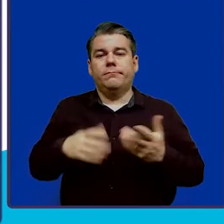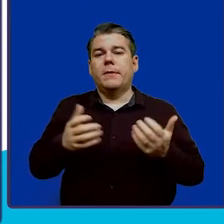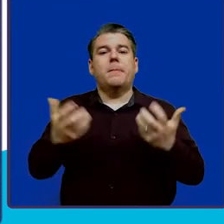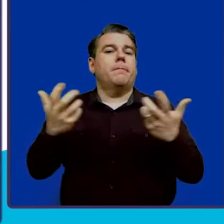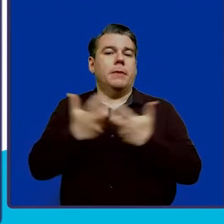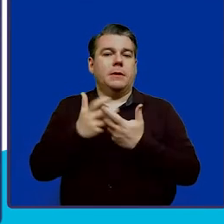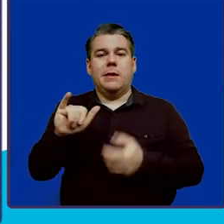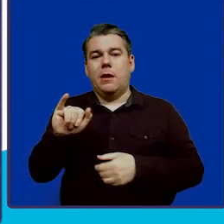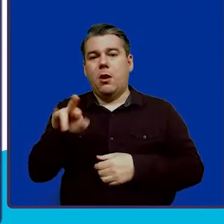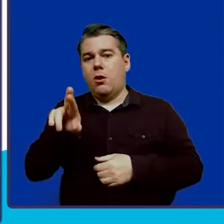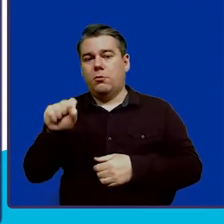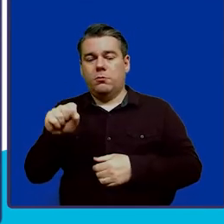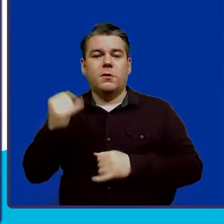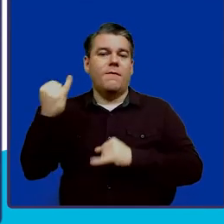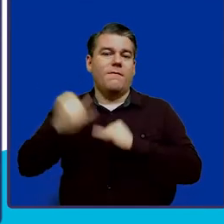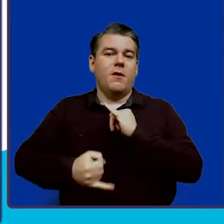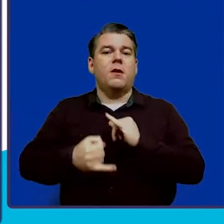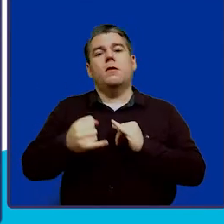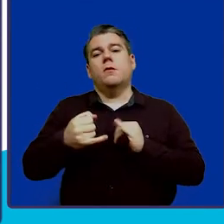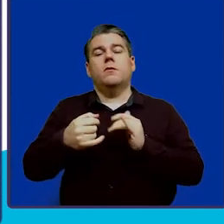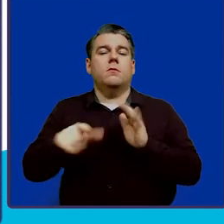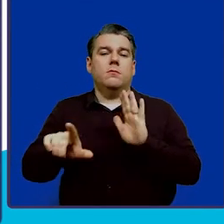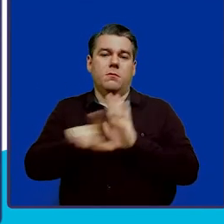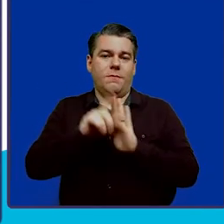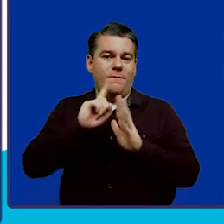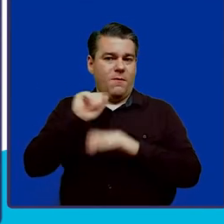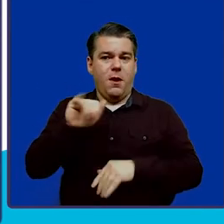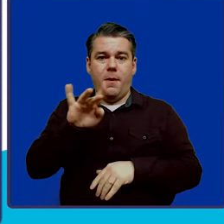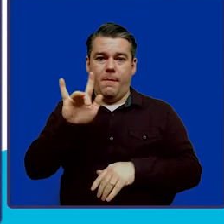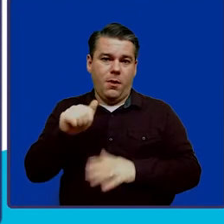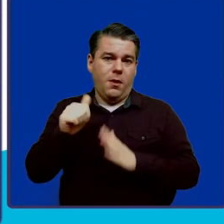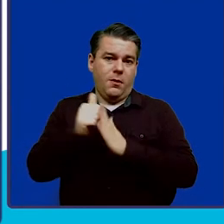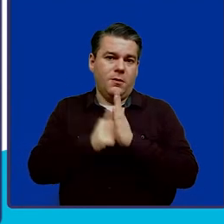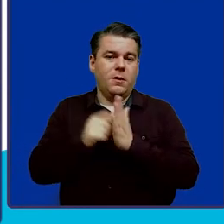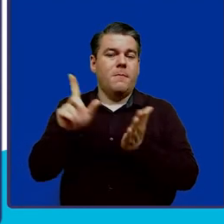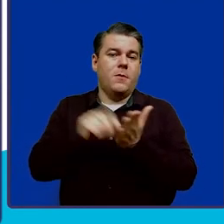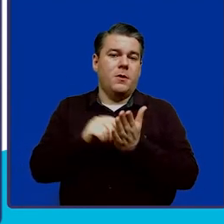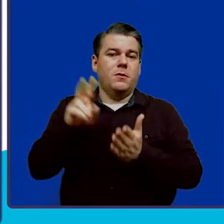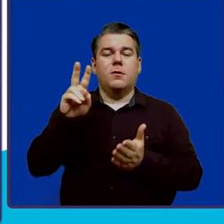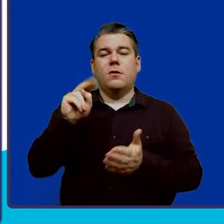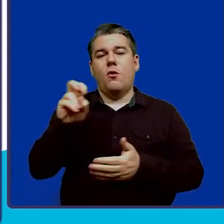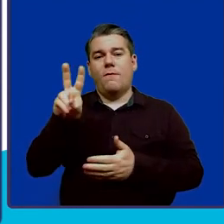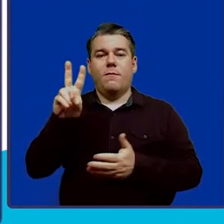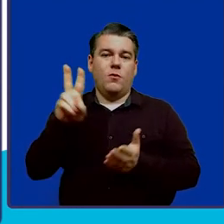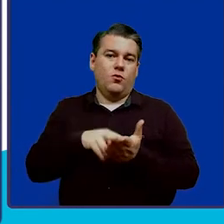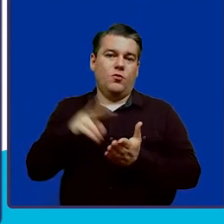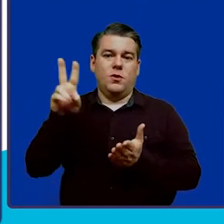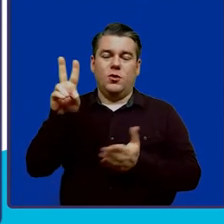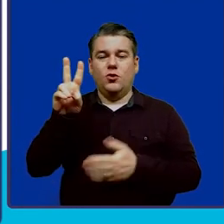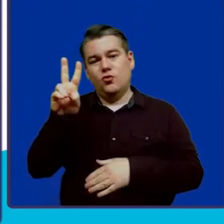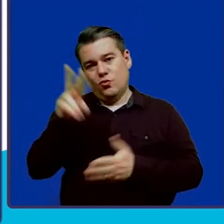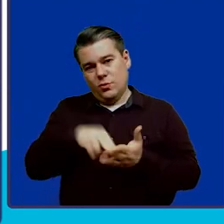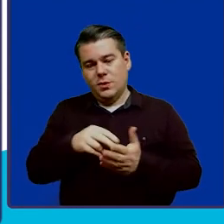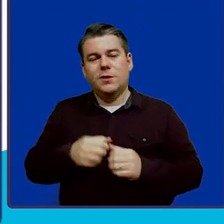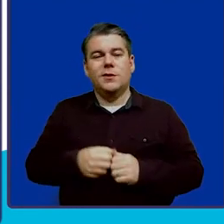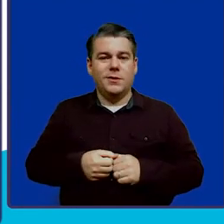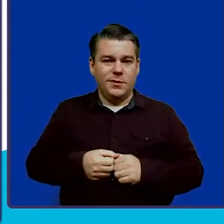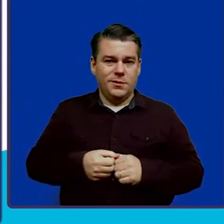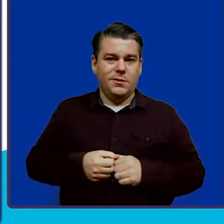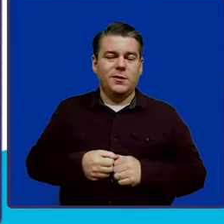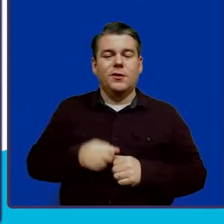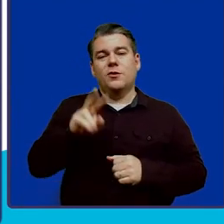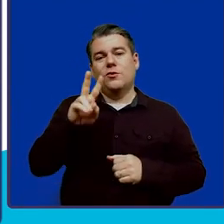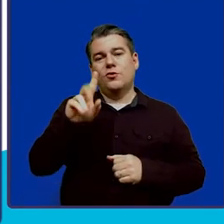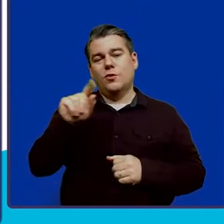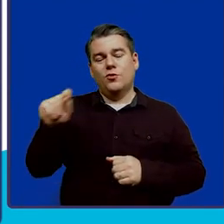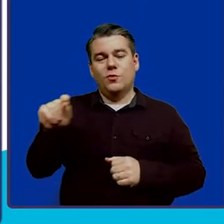the IRS final regulations for ABLE accounts that were published in November of 2020, in which they expanded the